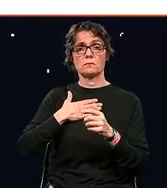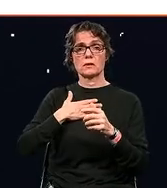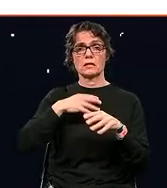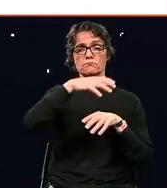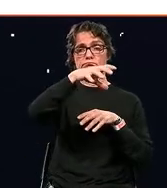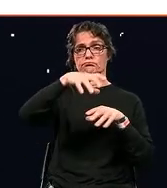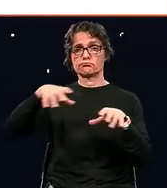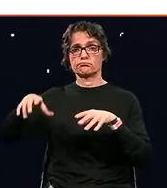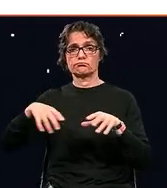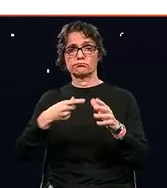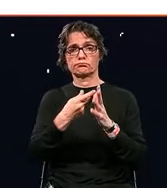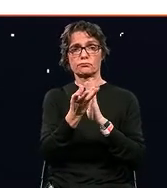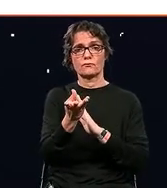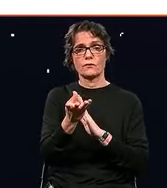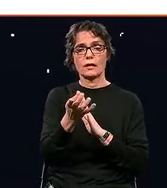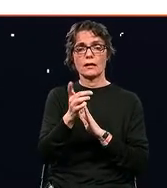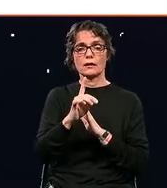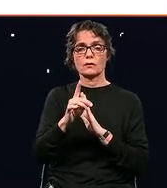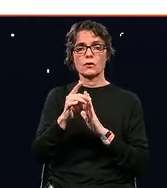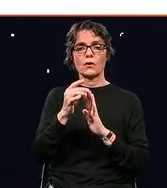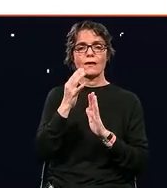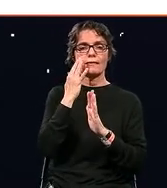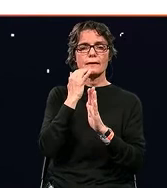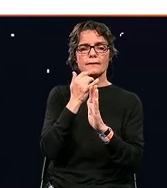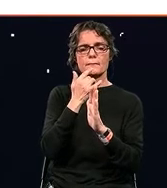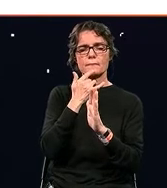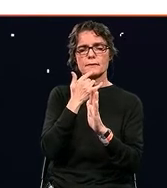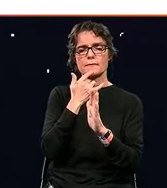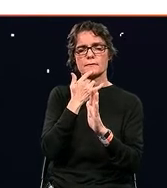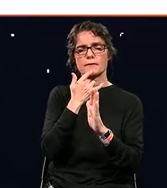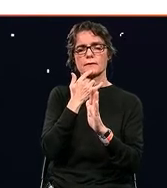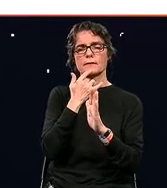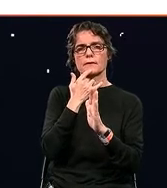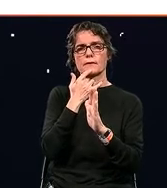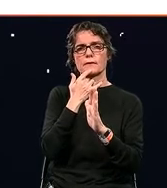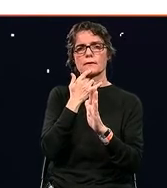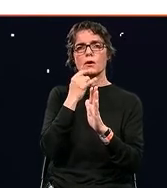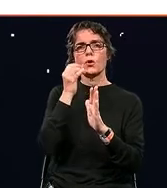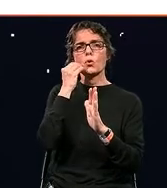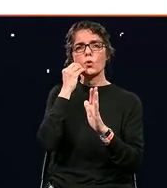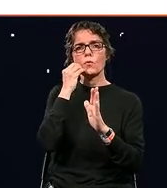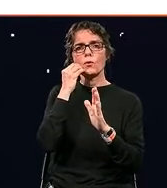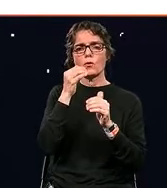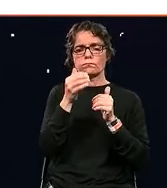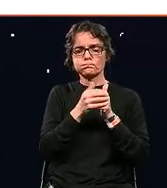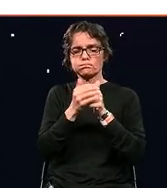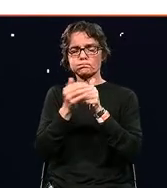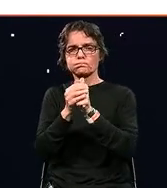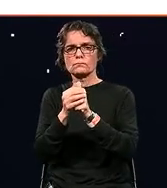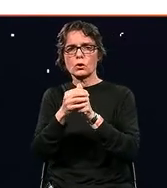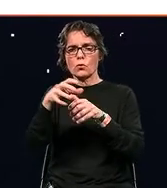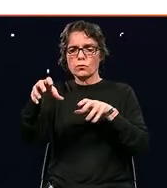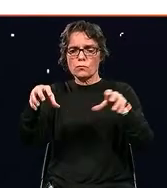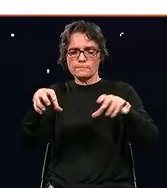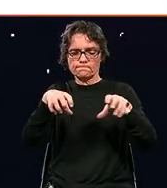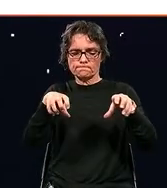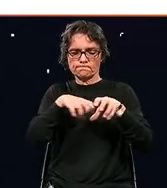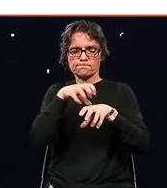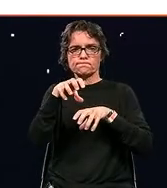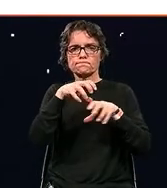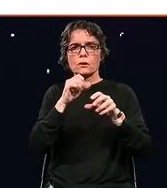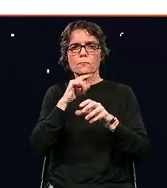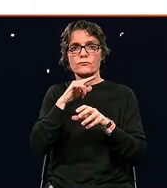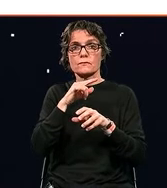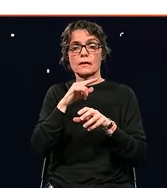Flagship Pioneering, take some of the biggest opportunities that are out there and place